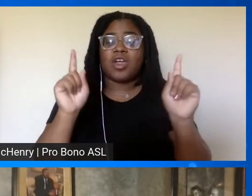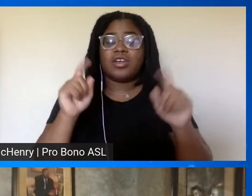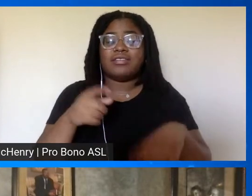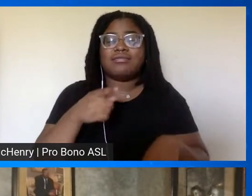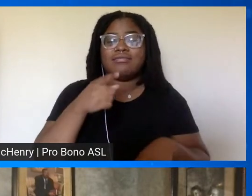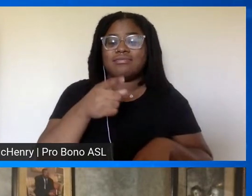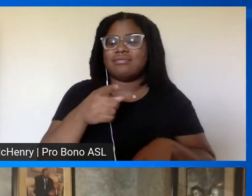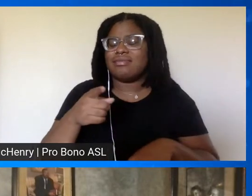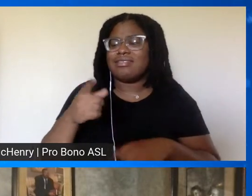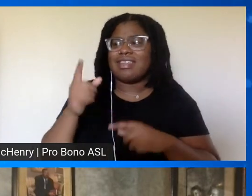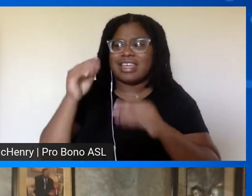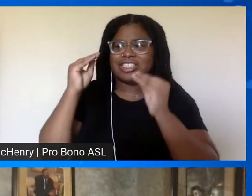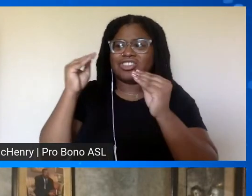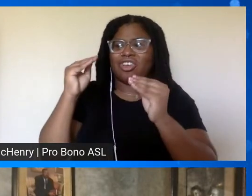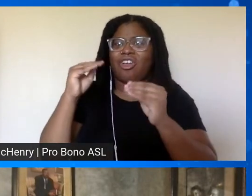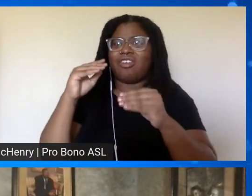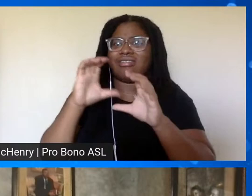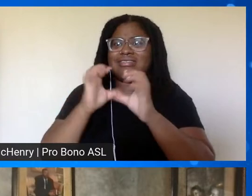in 30 minutes